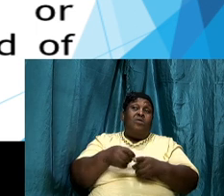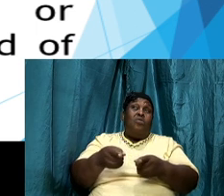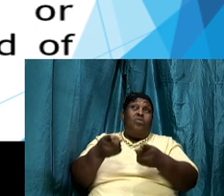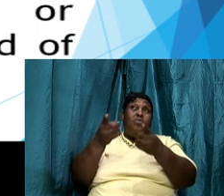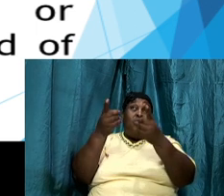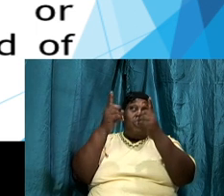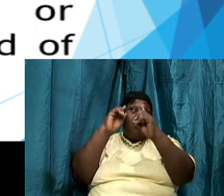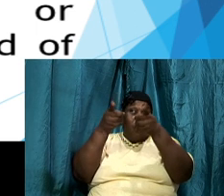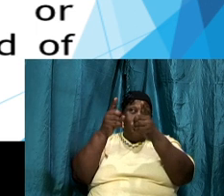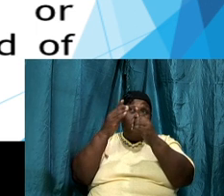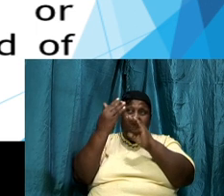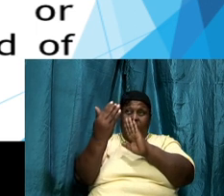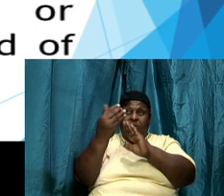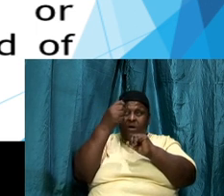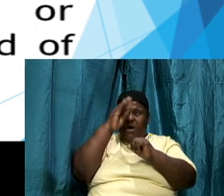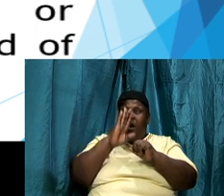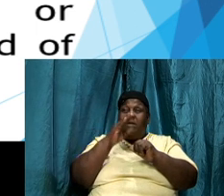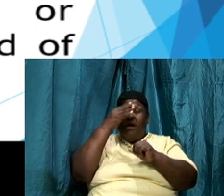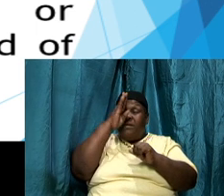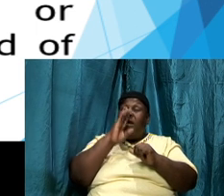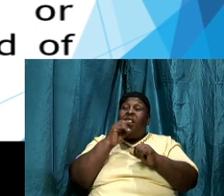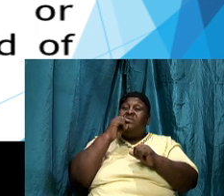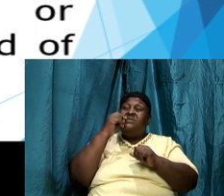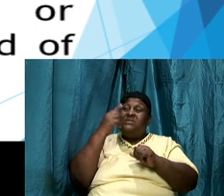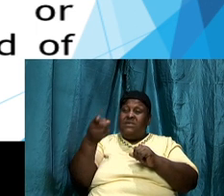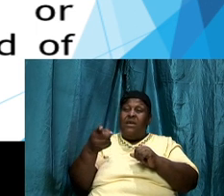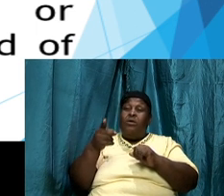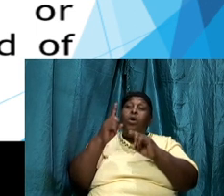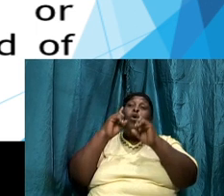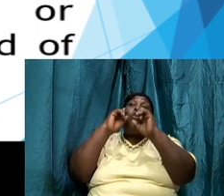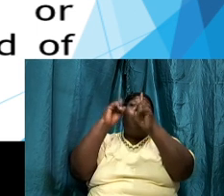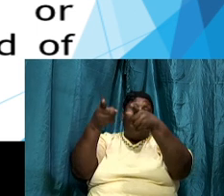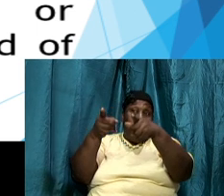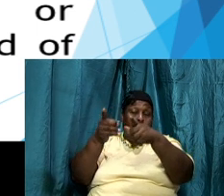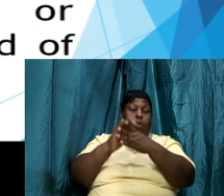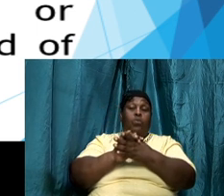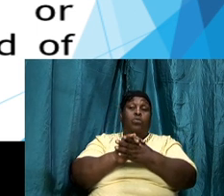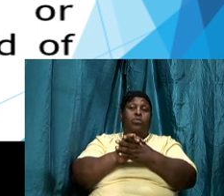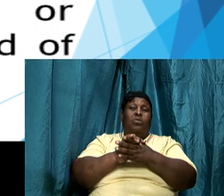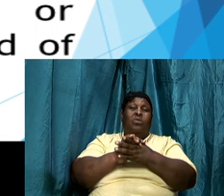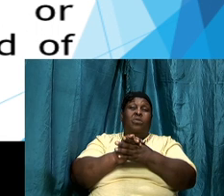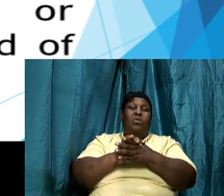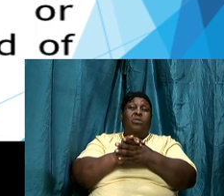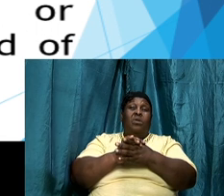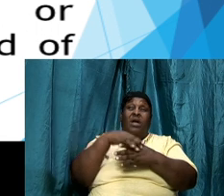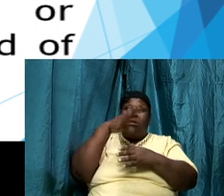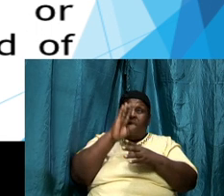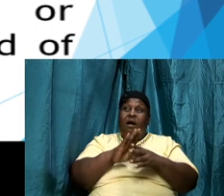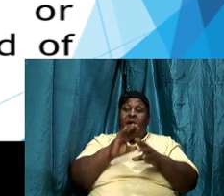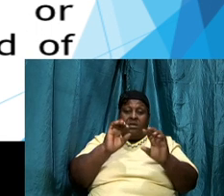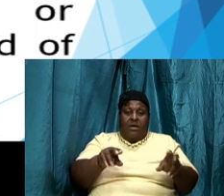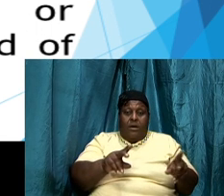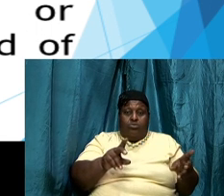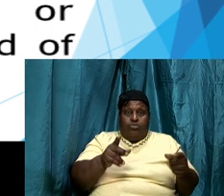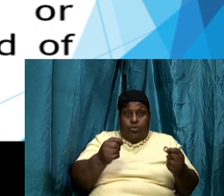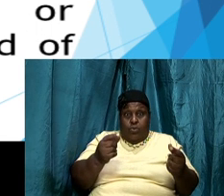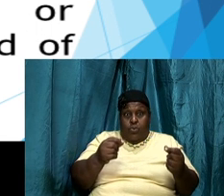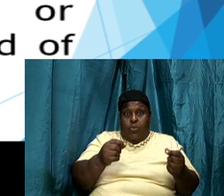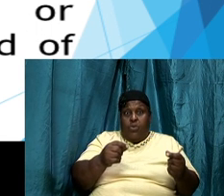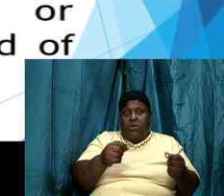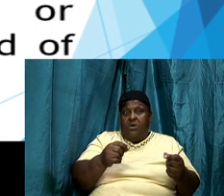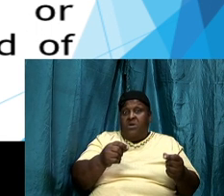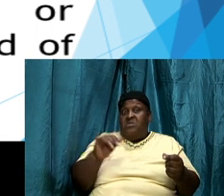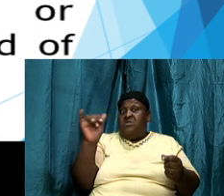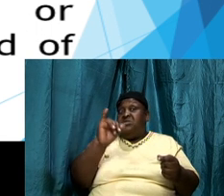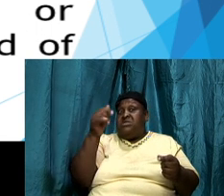go purse you and he drops that in your spirit that's what it's called a rhema word